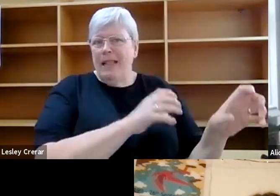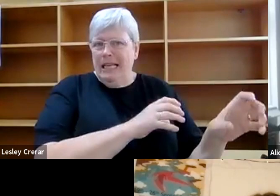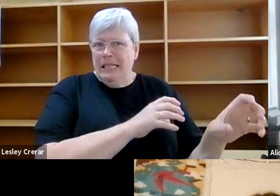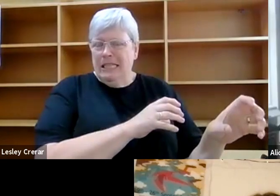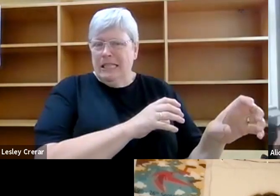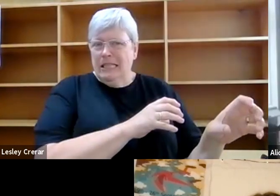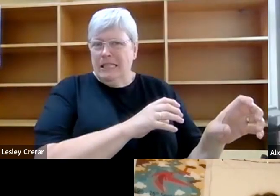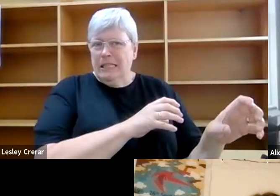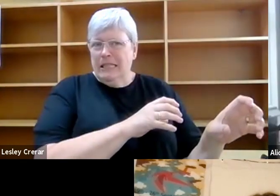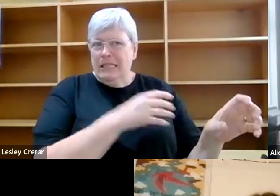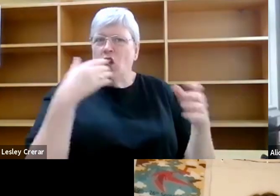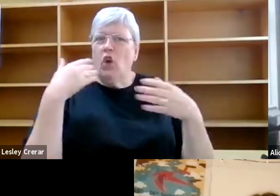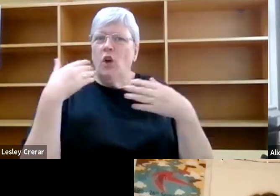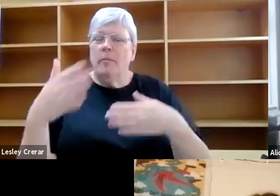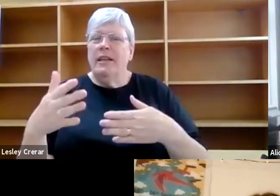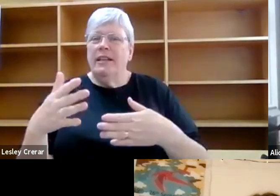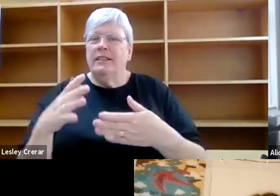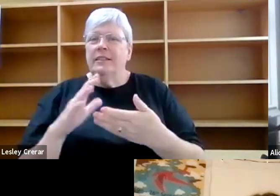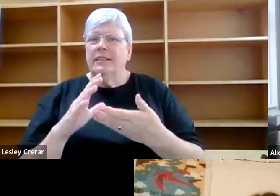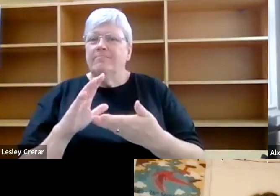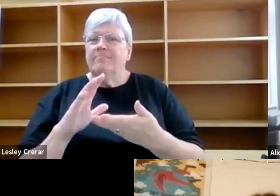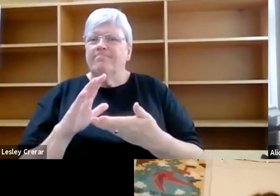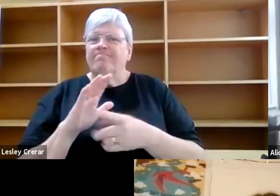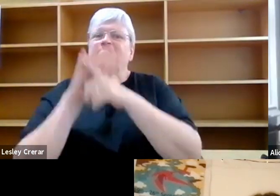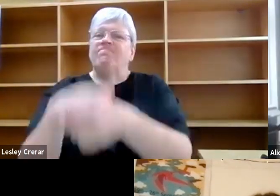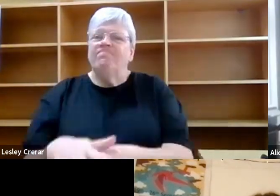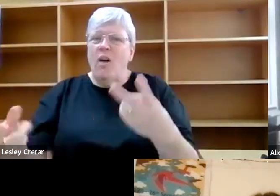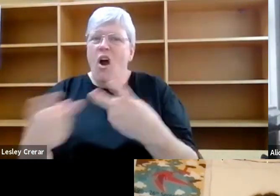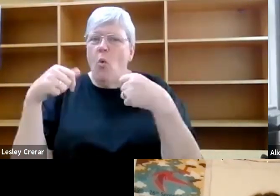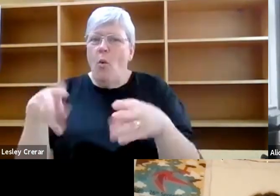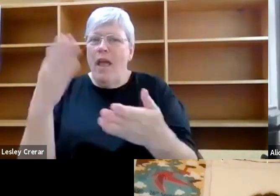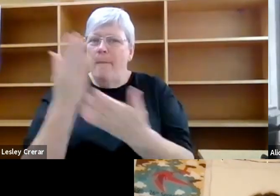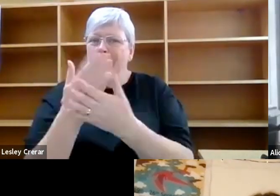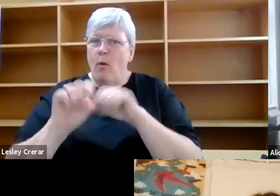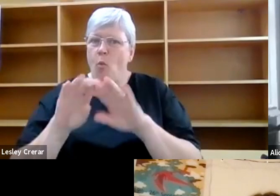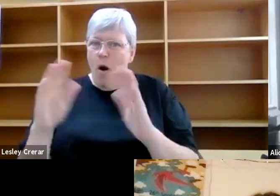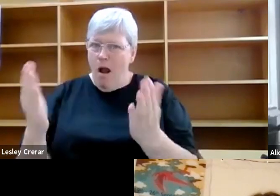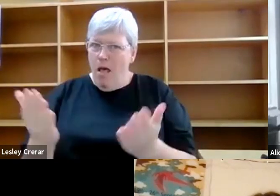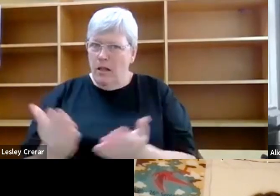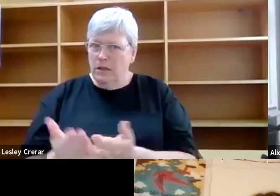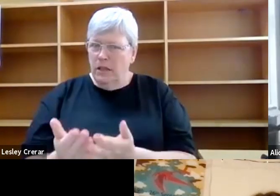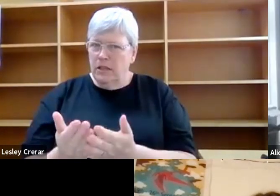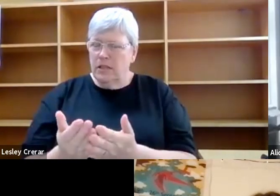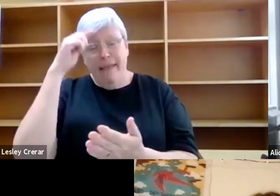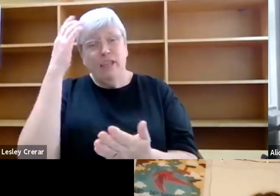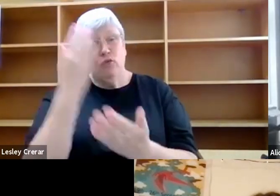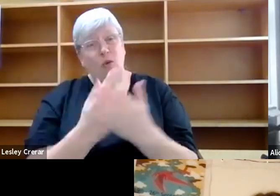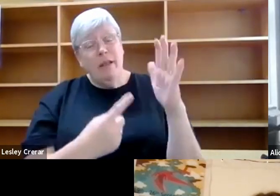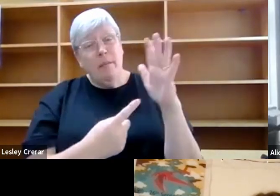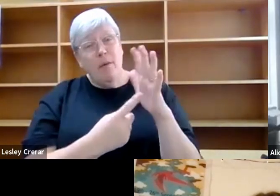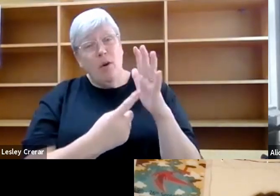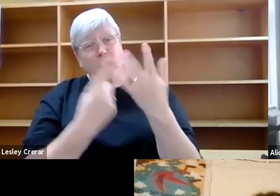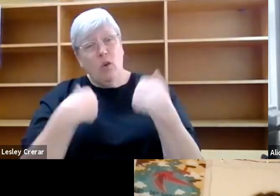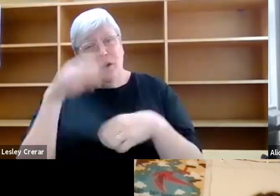have been subsumed by other means of being in the world. But I think it's important that we remember that the people